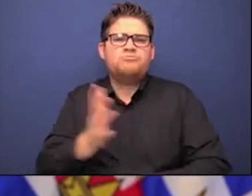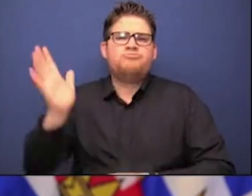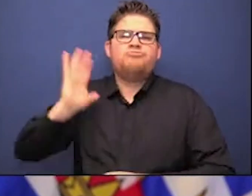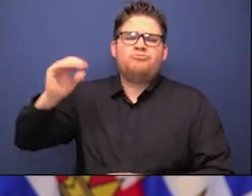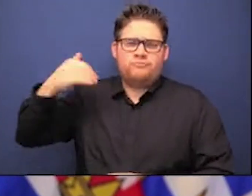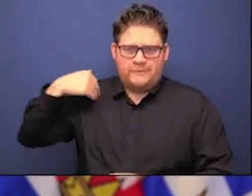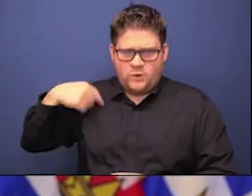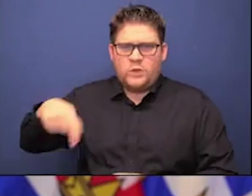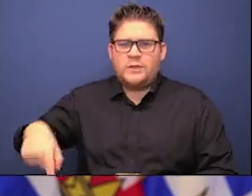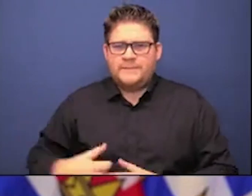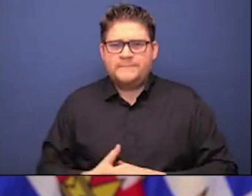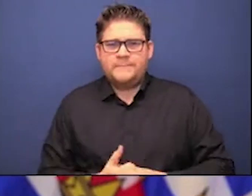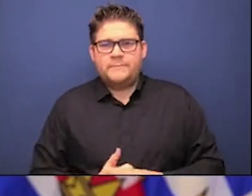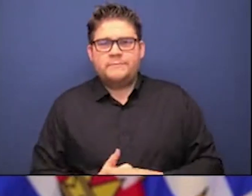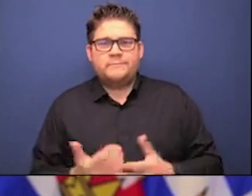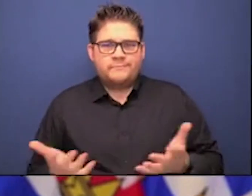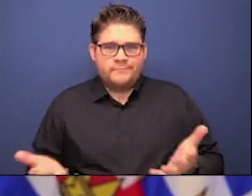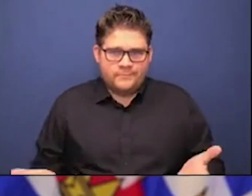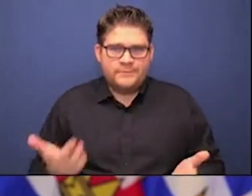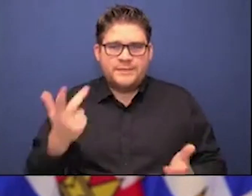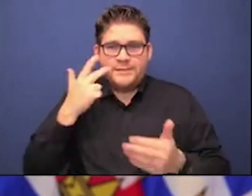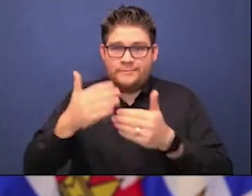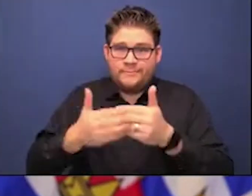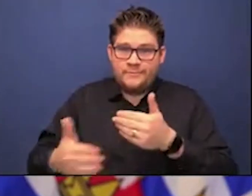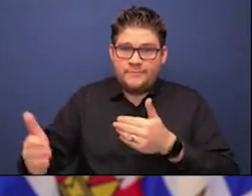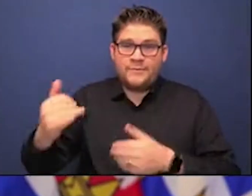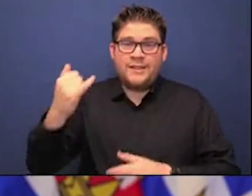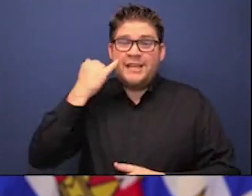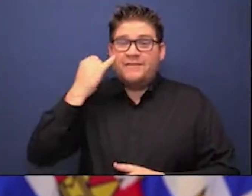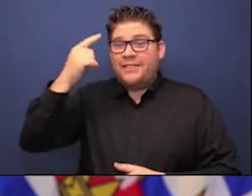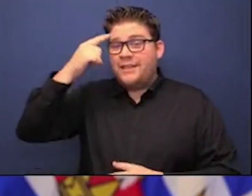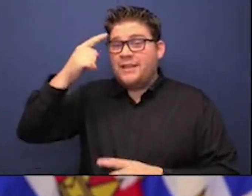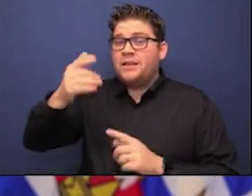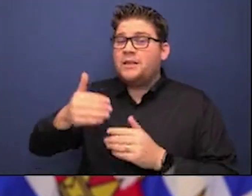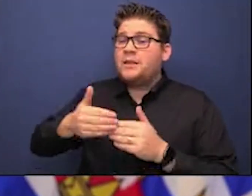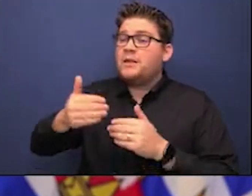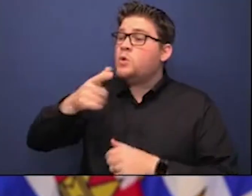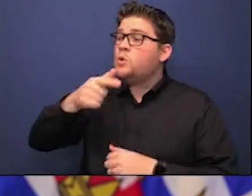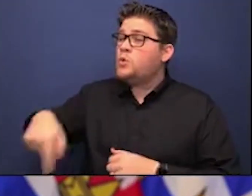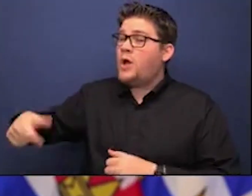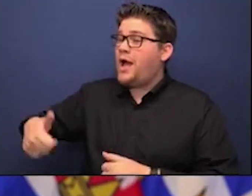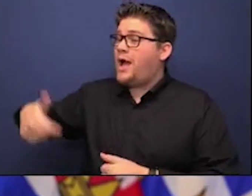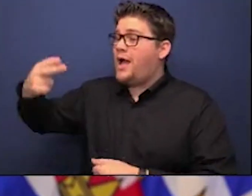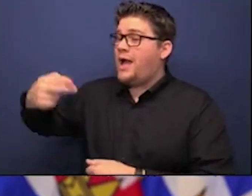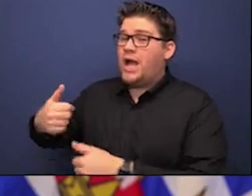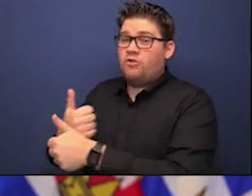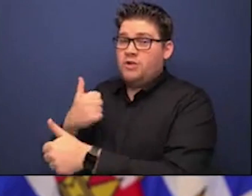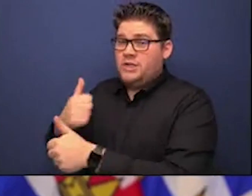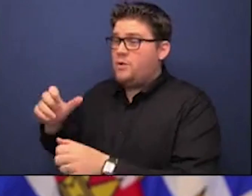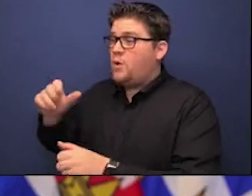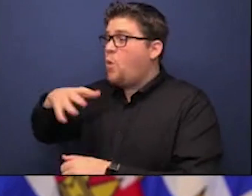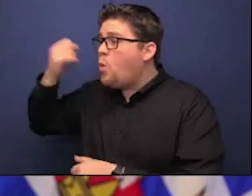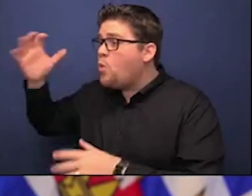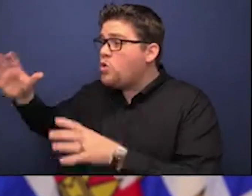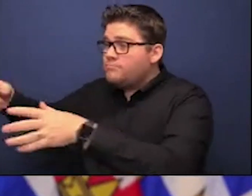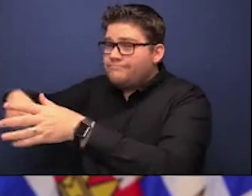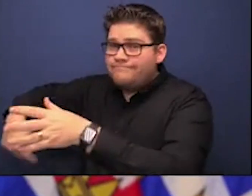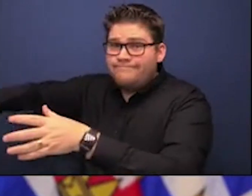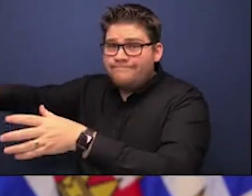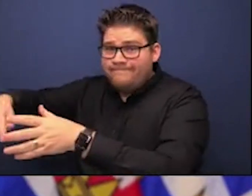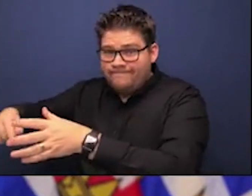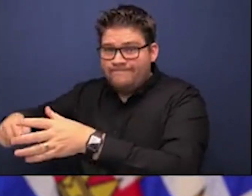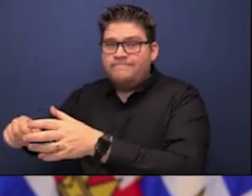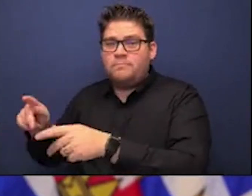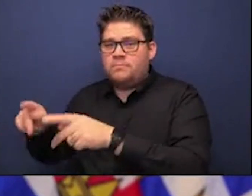more importantly, if we think about who is most affected by COVID, it is older people, people with underlying illnesses. And the